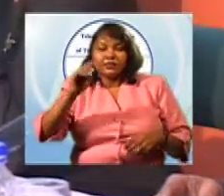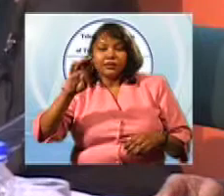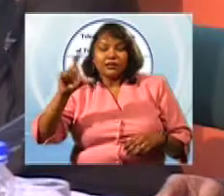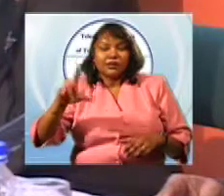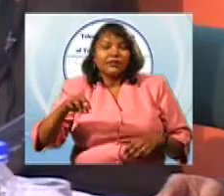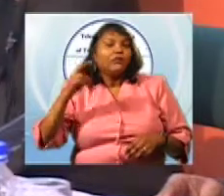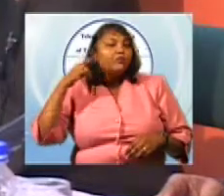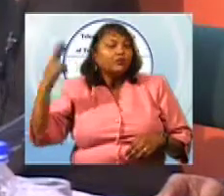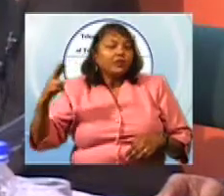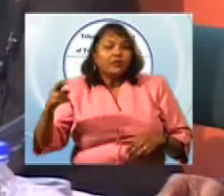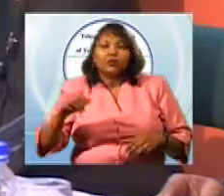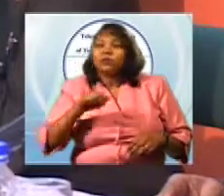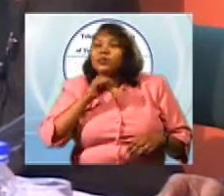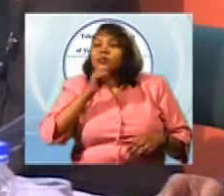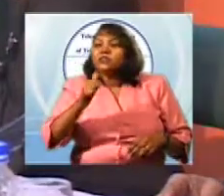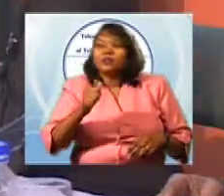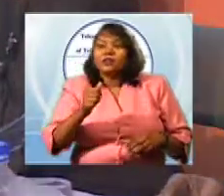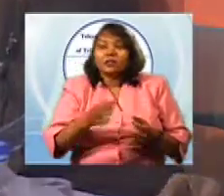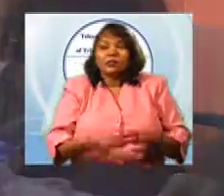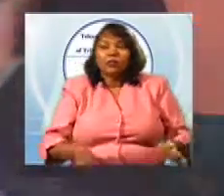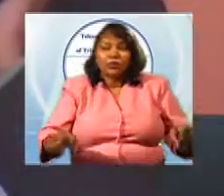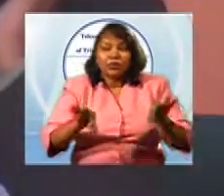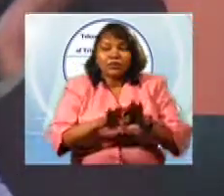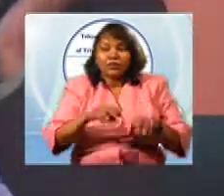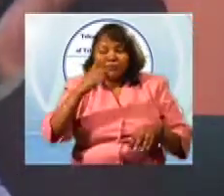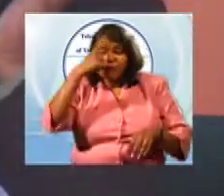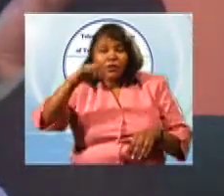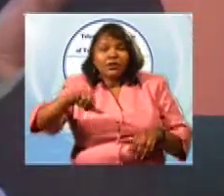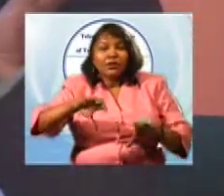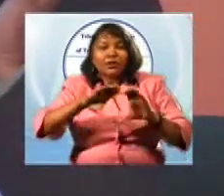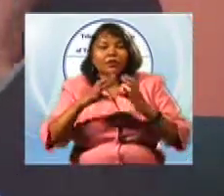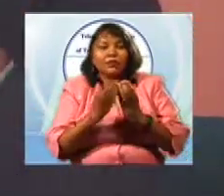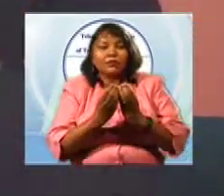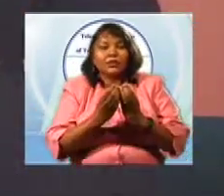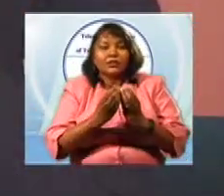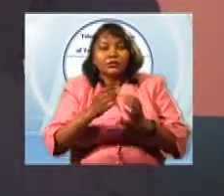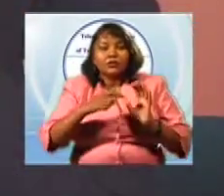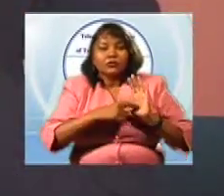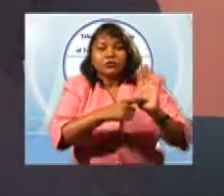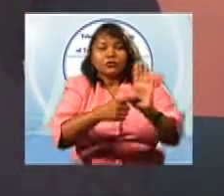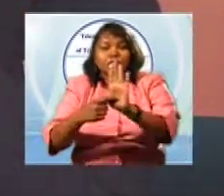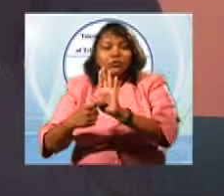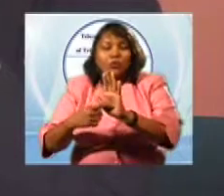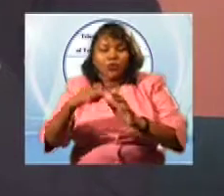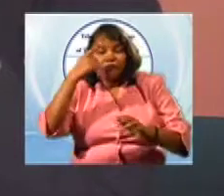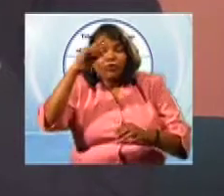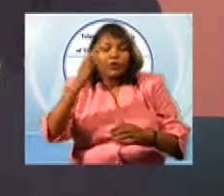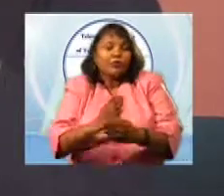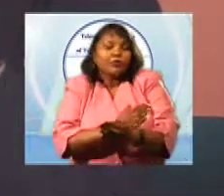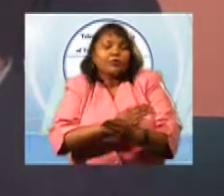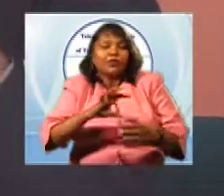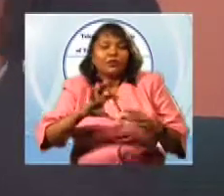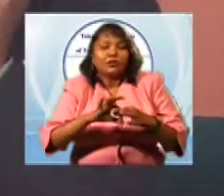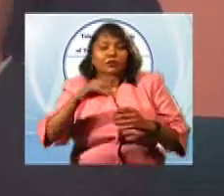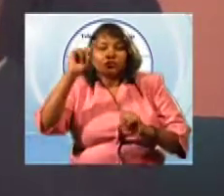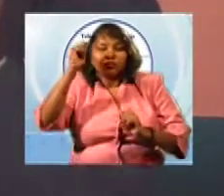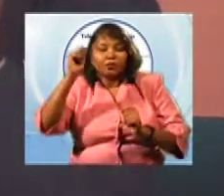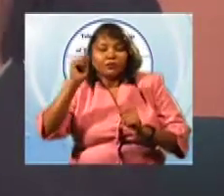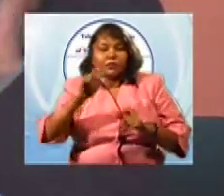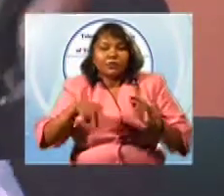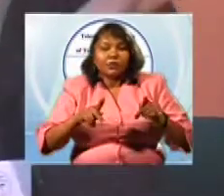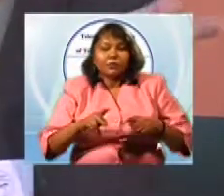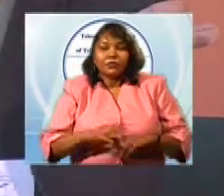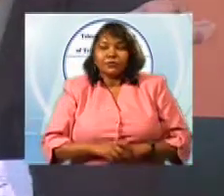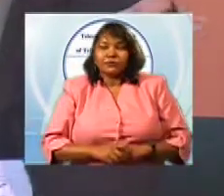etc., but it's not a priority with these people to broadcast, for the benefit of the general public, for their